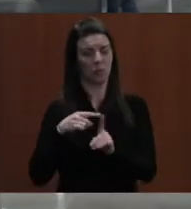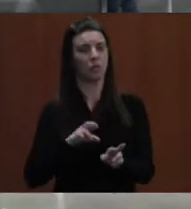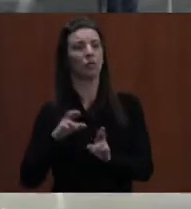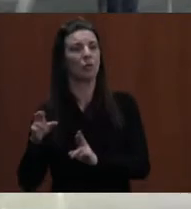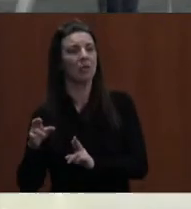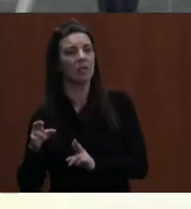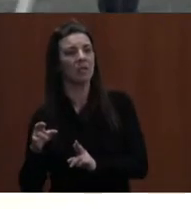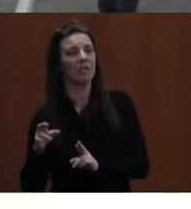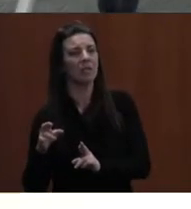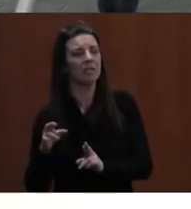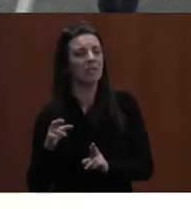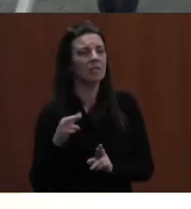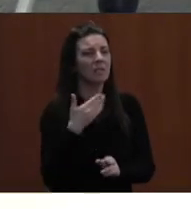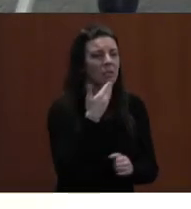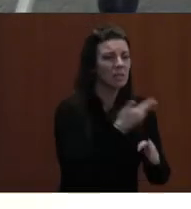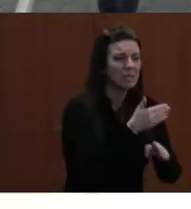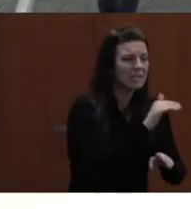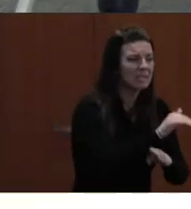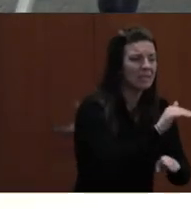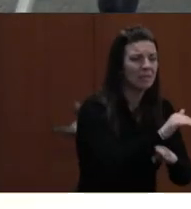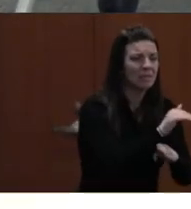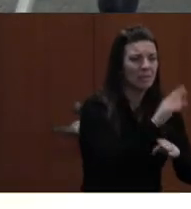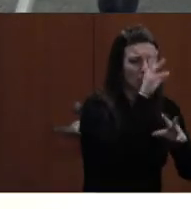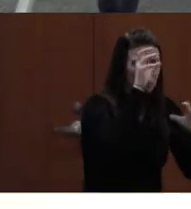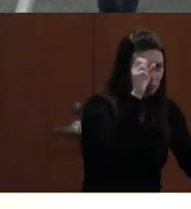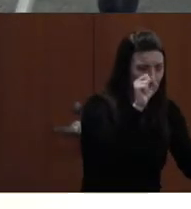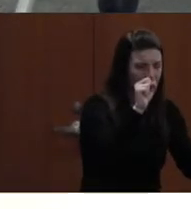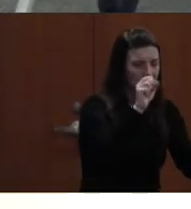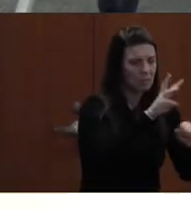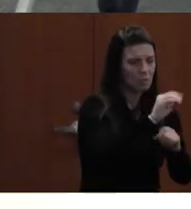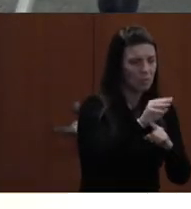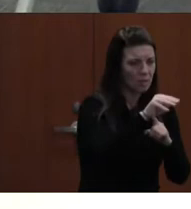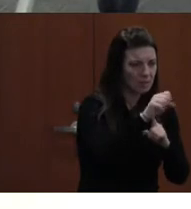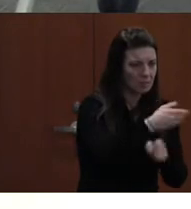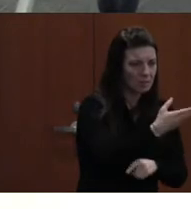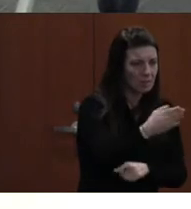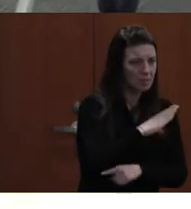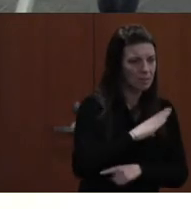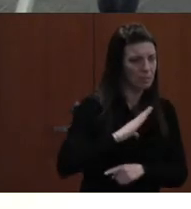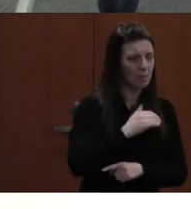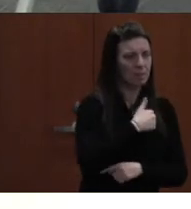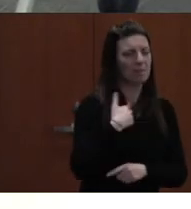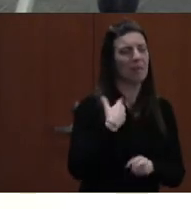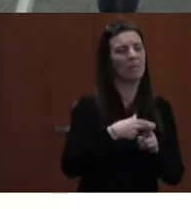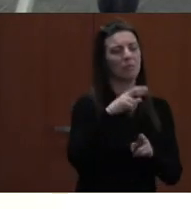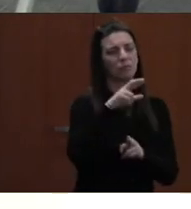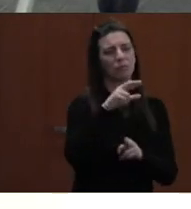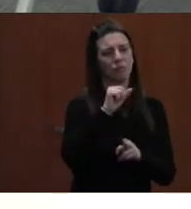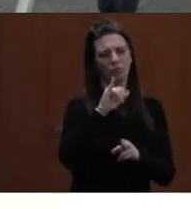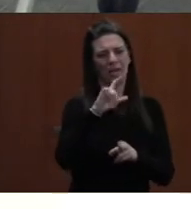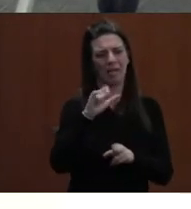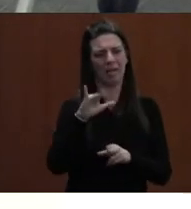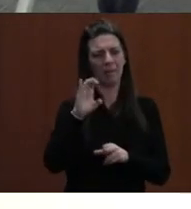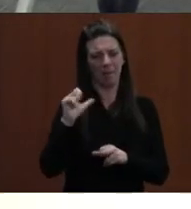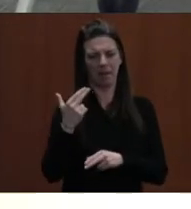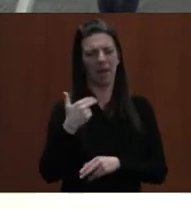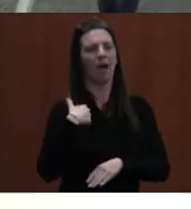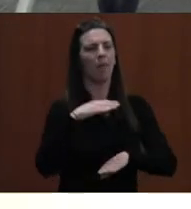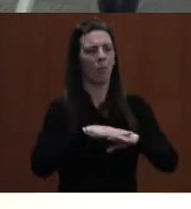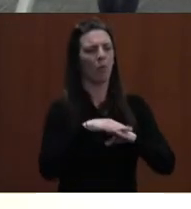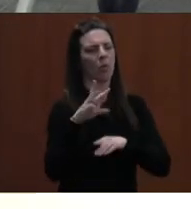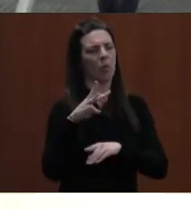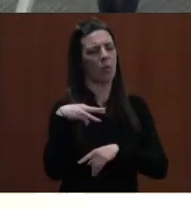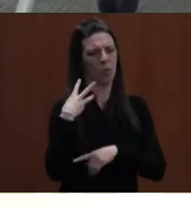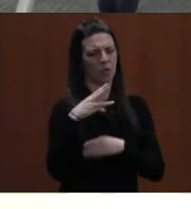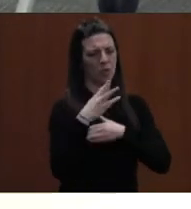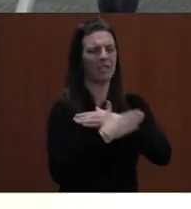Good evening, President Wayne, Vice President Stauffer, and education members. My name is Riley Bach and I'm on the Washington County Association of Student Council's Board of Student